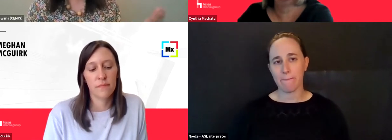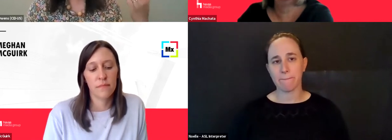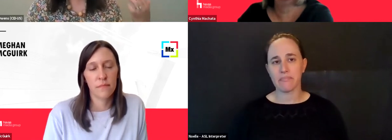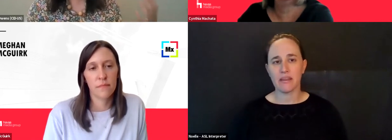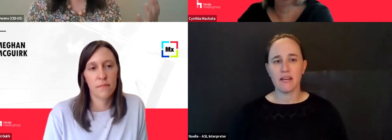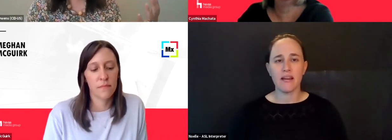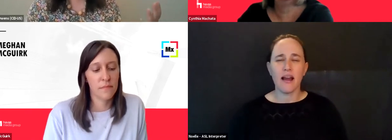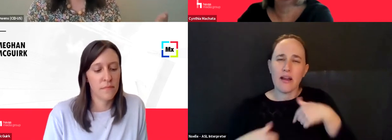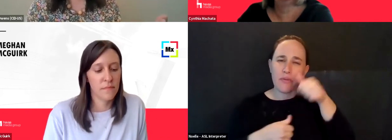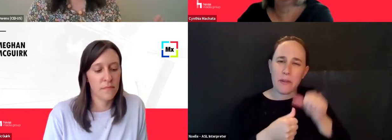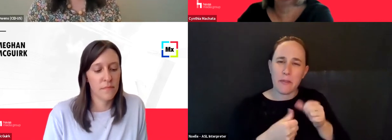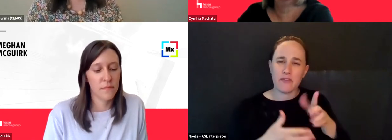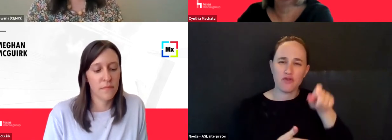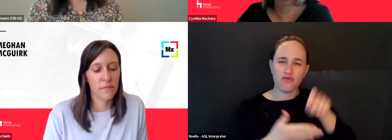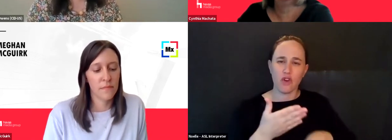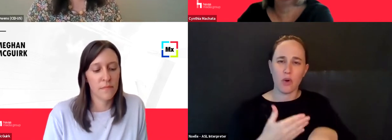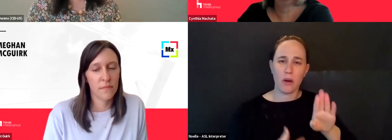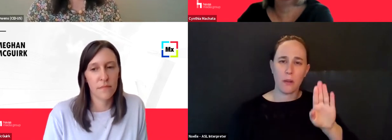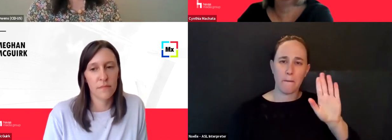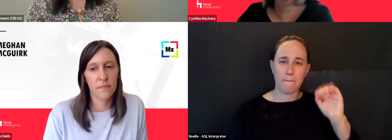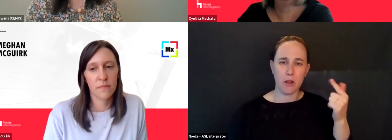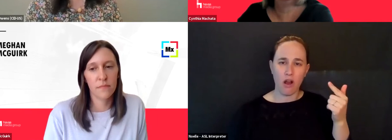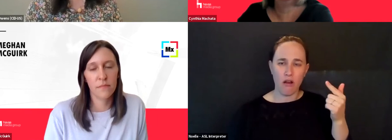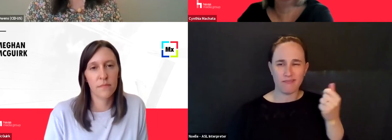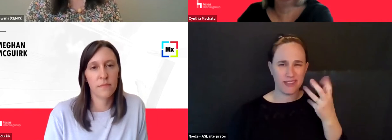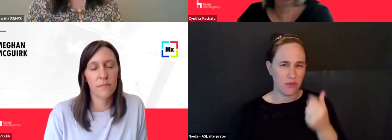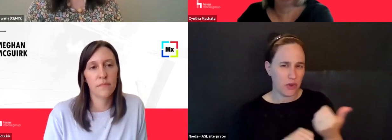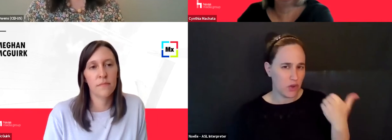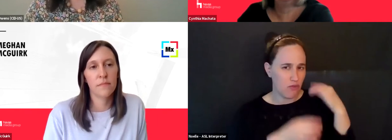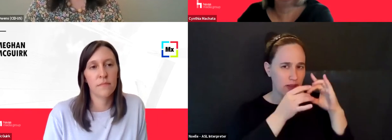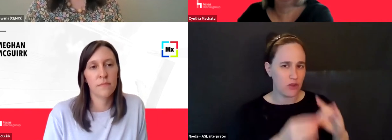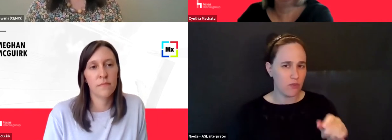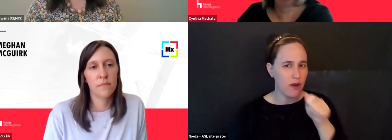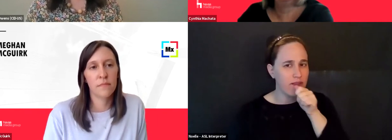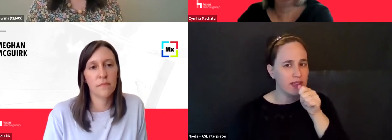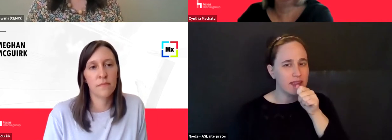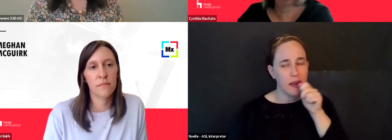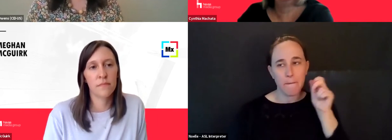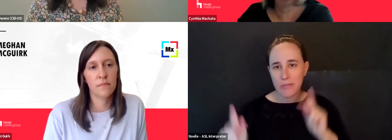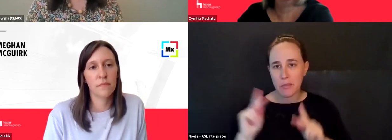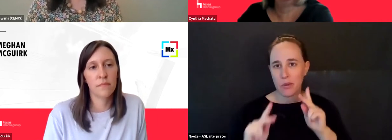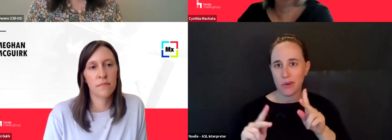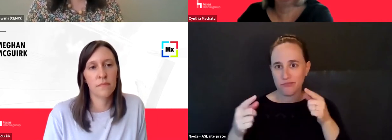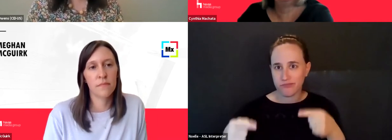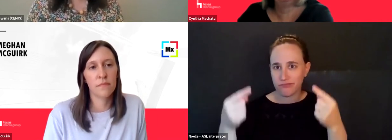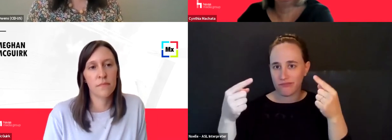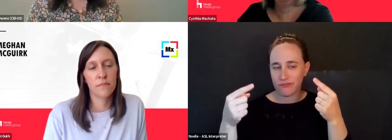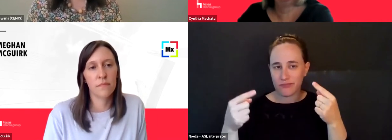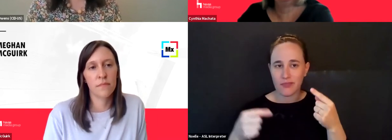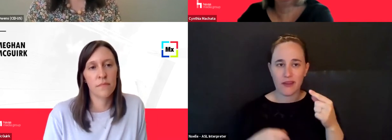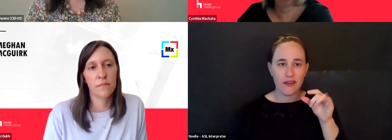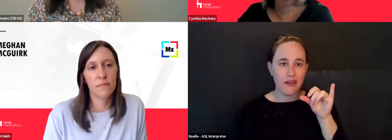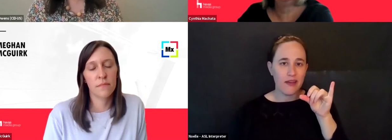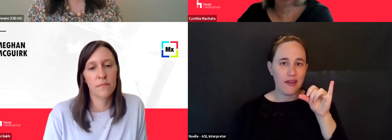writing this in a blog many years ago on data privacy day, people have been arguing about the concept of being paid for your